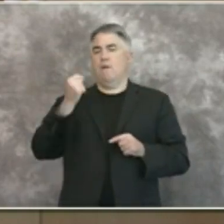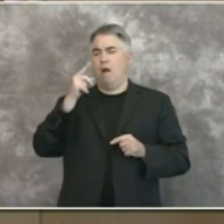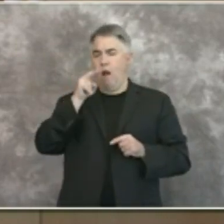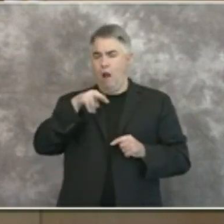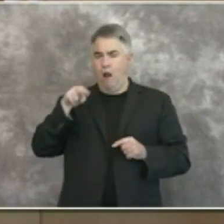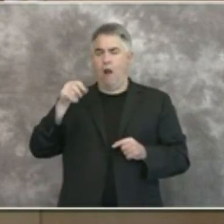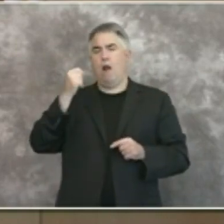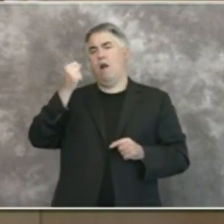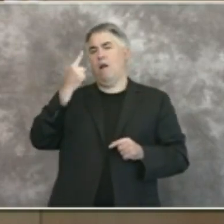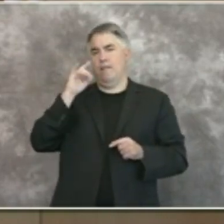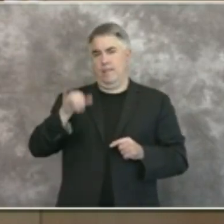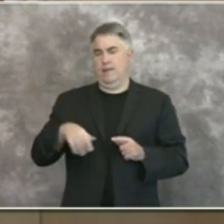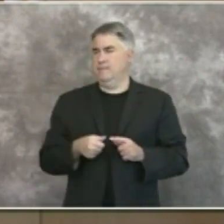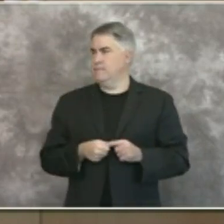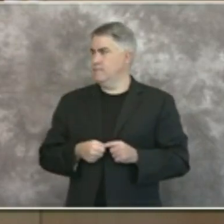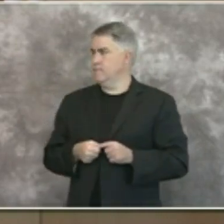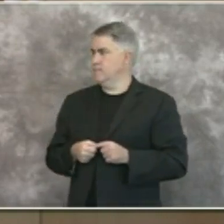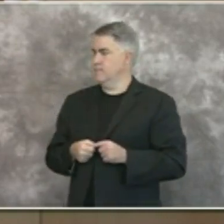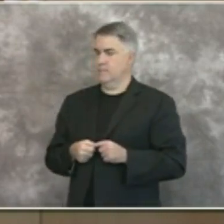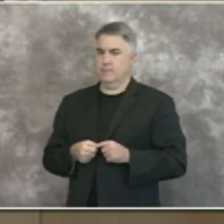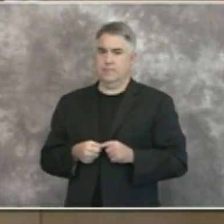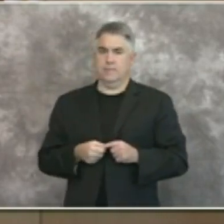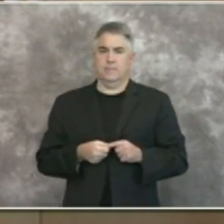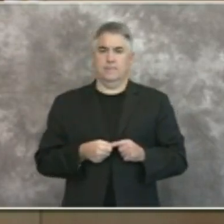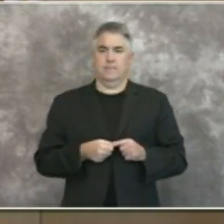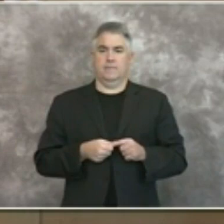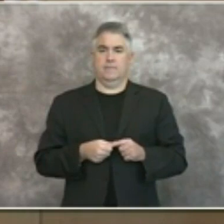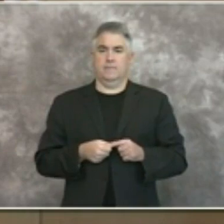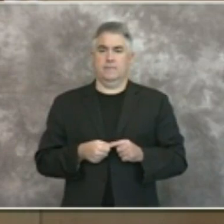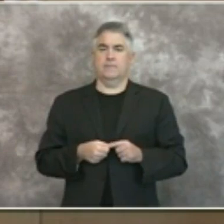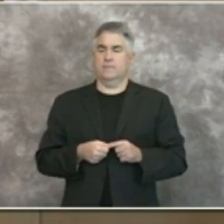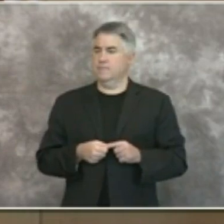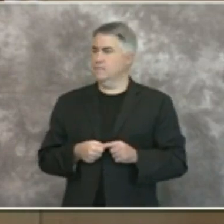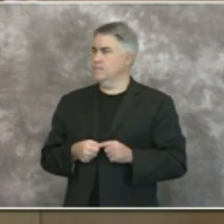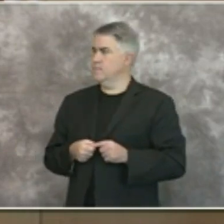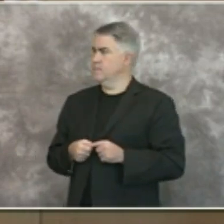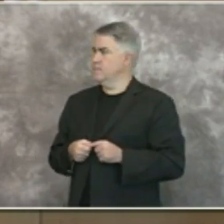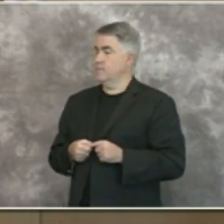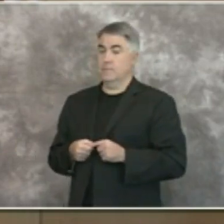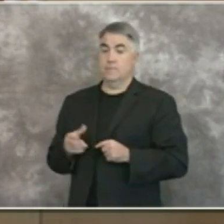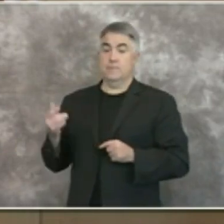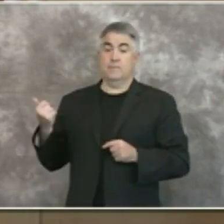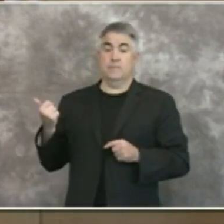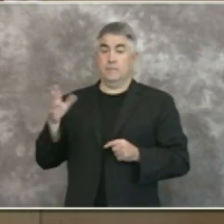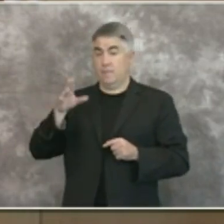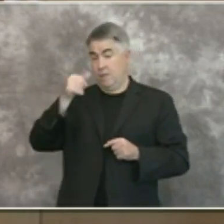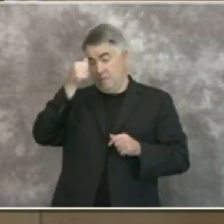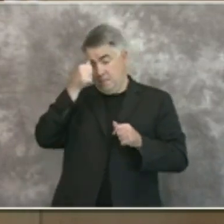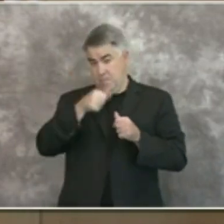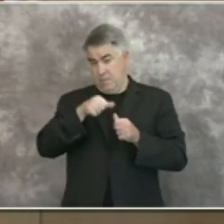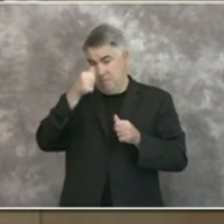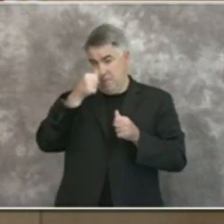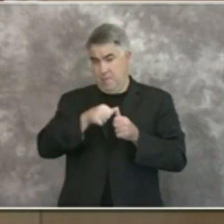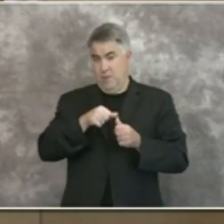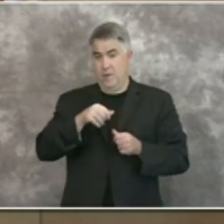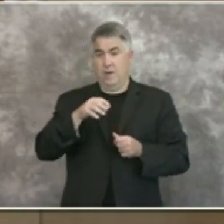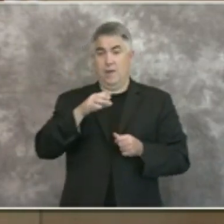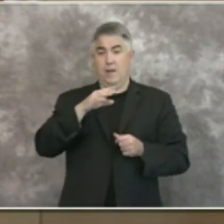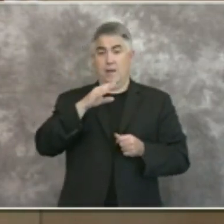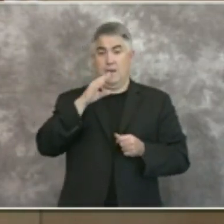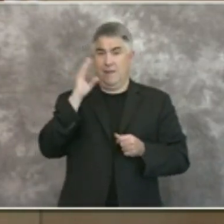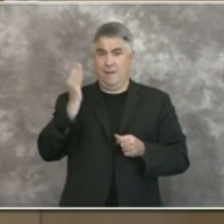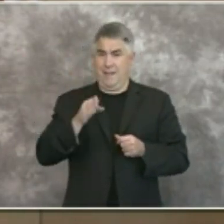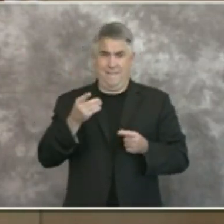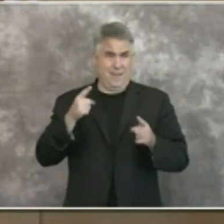if those triggers were met i mean keep in mind we have not this has never happened before so